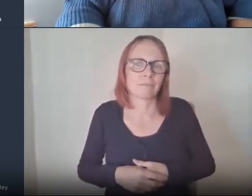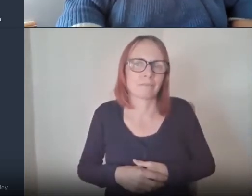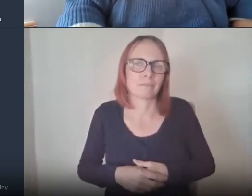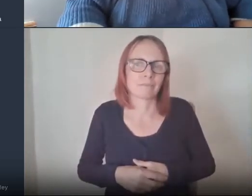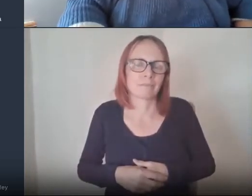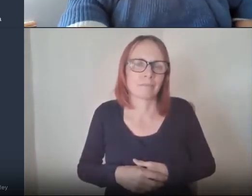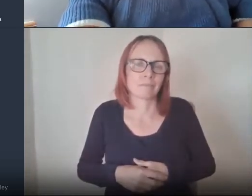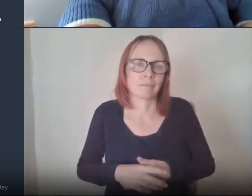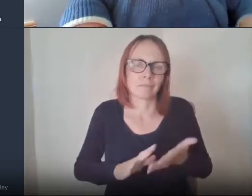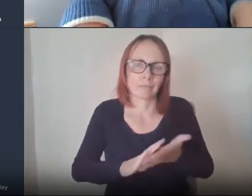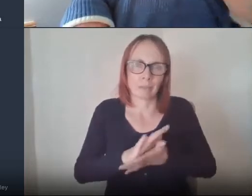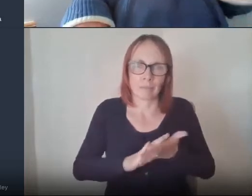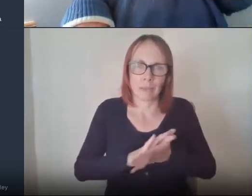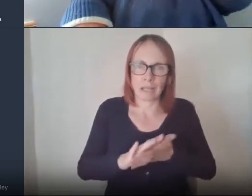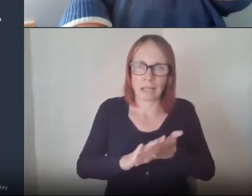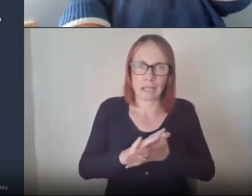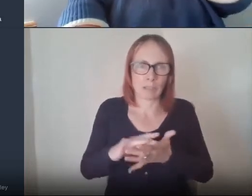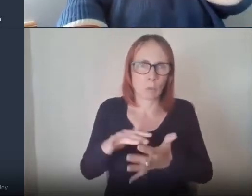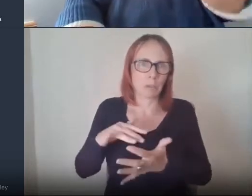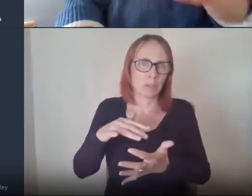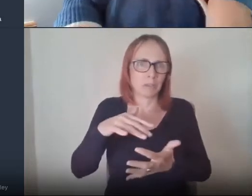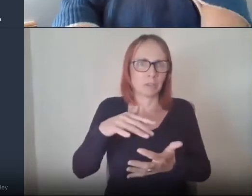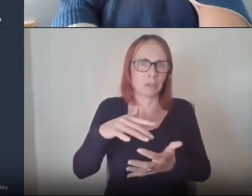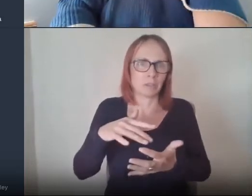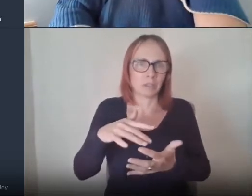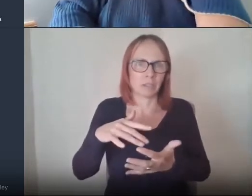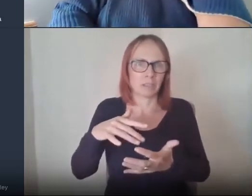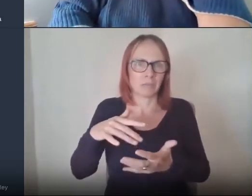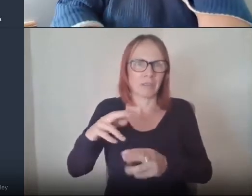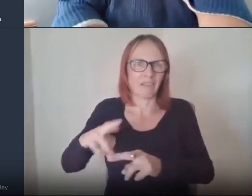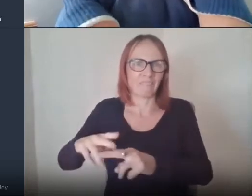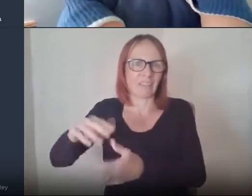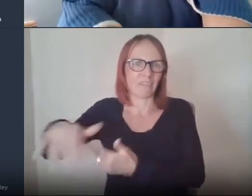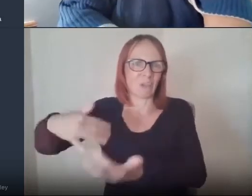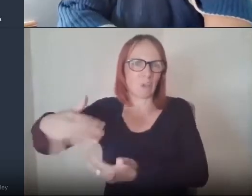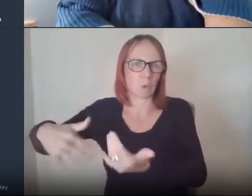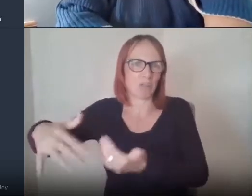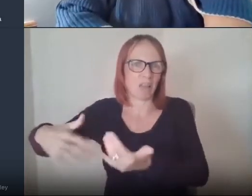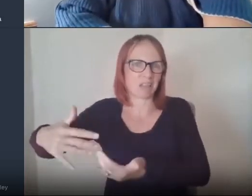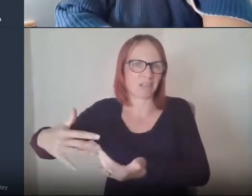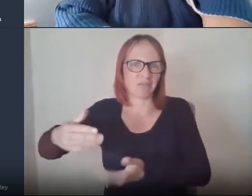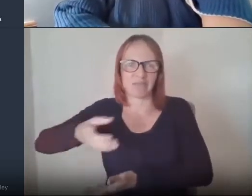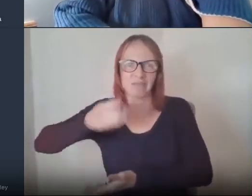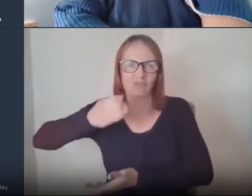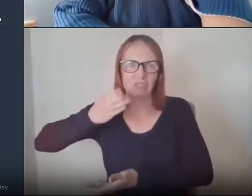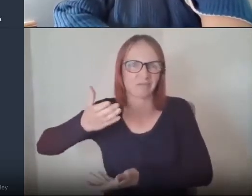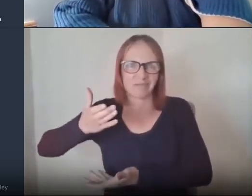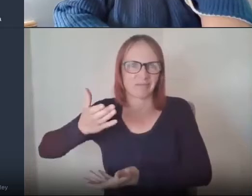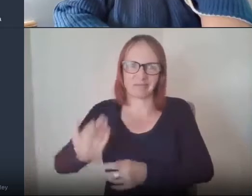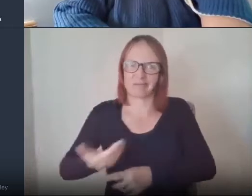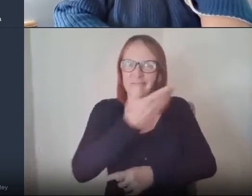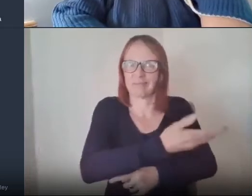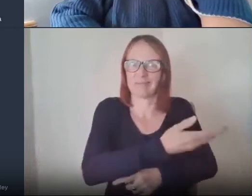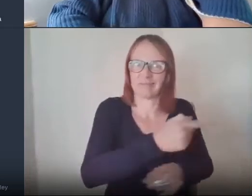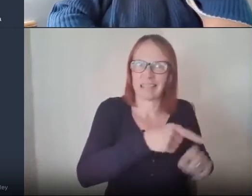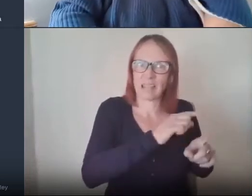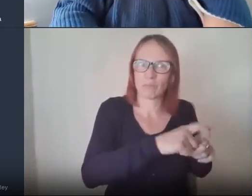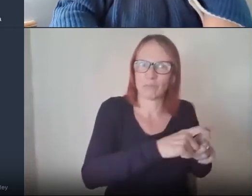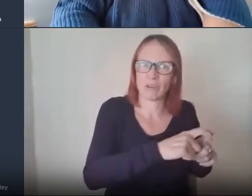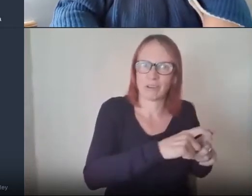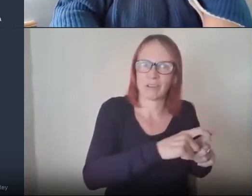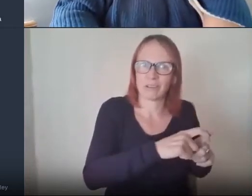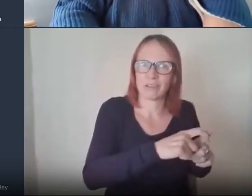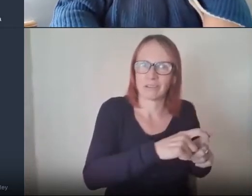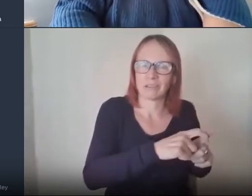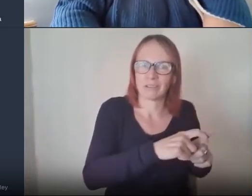when they socialize or they spend money they go out in edinburgh and now they might not do be doing it at the moment because of covert but to